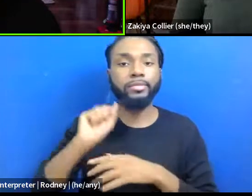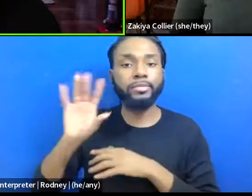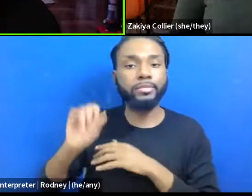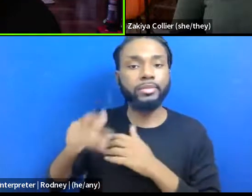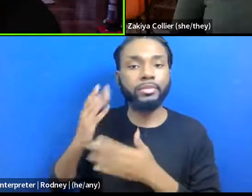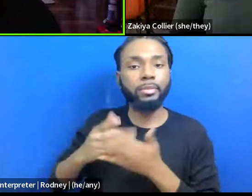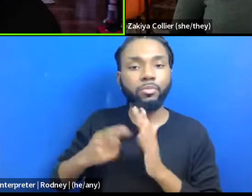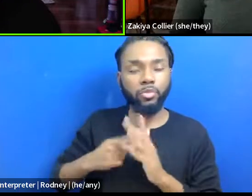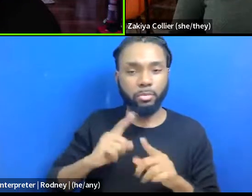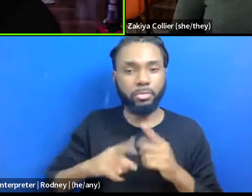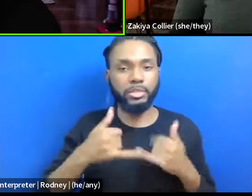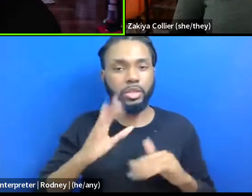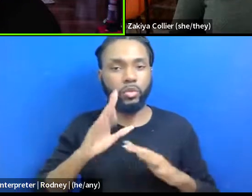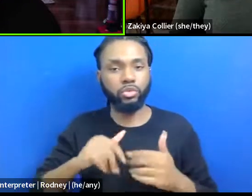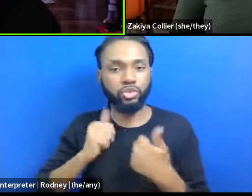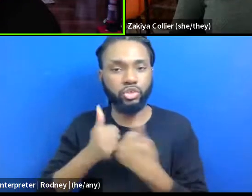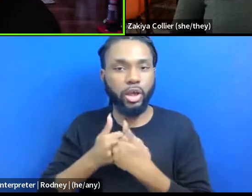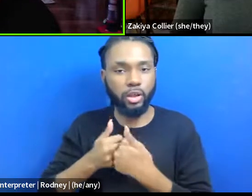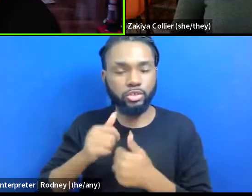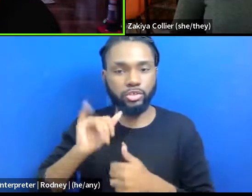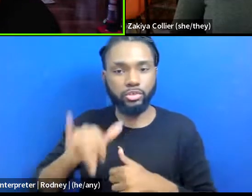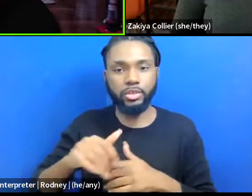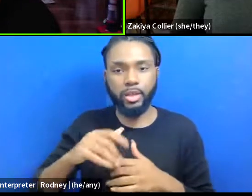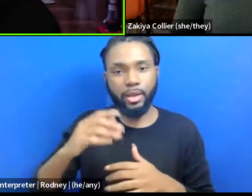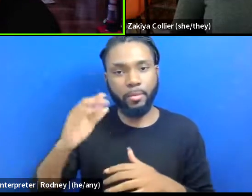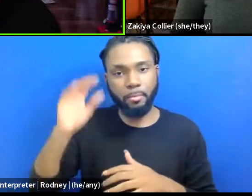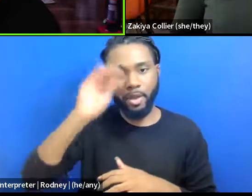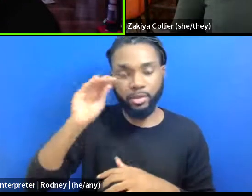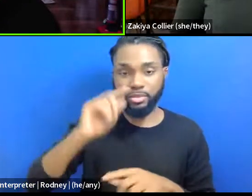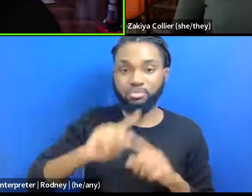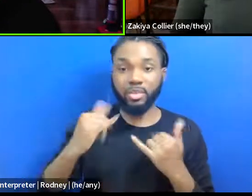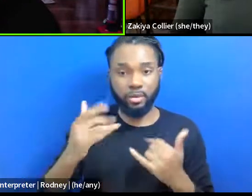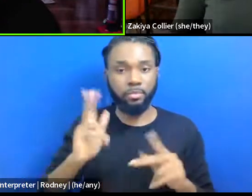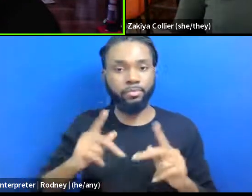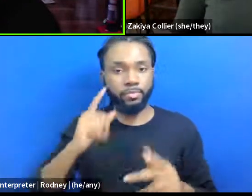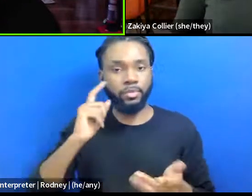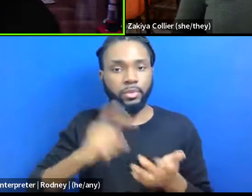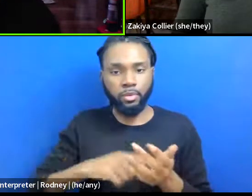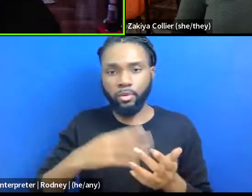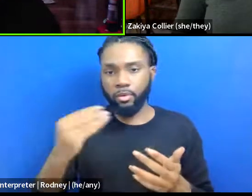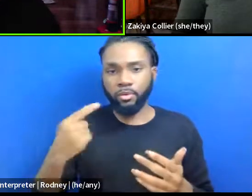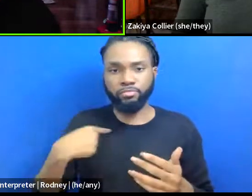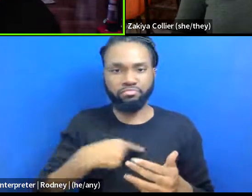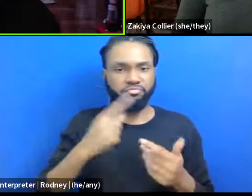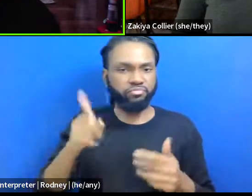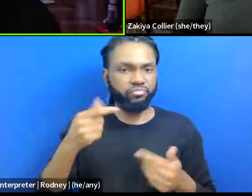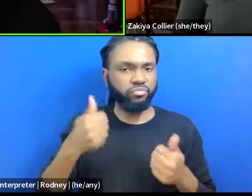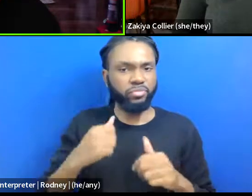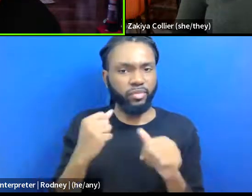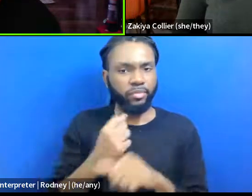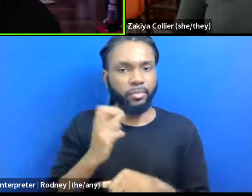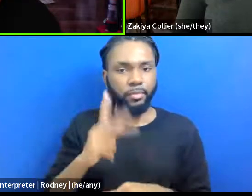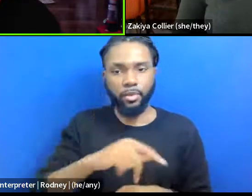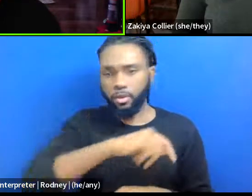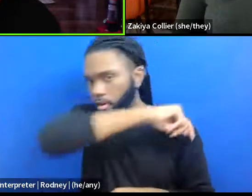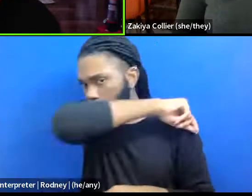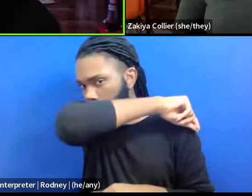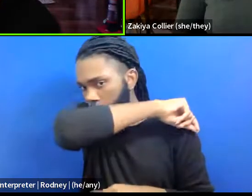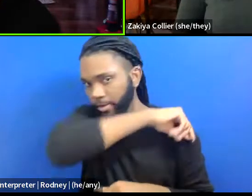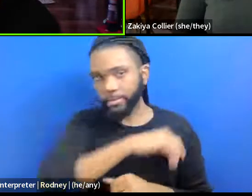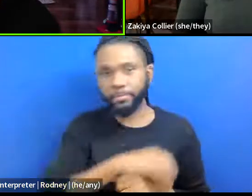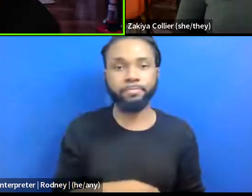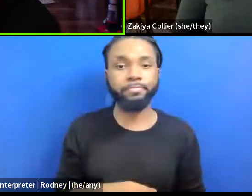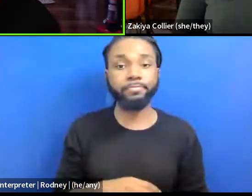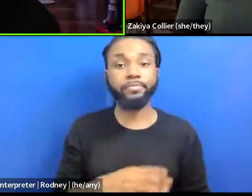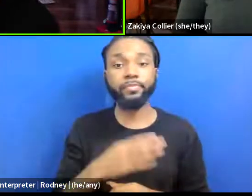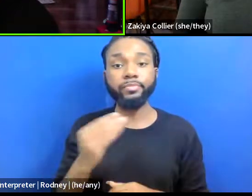Um, and people are now aware of it. So they're just finding ways to kind of, you know, fight back. Um, and even like,